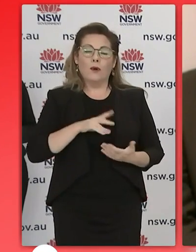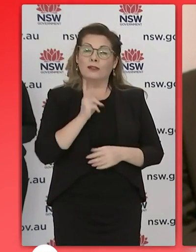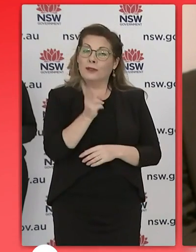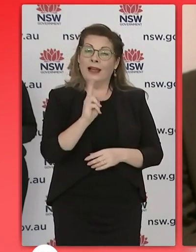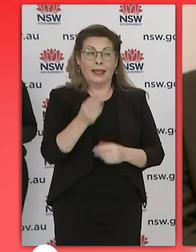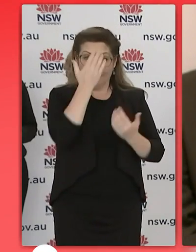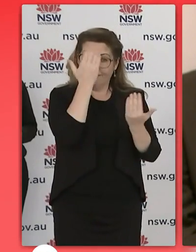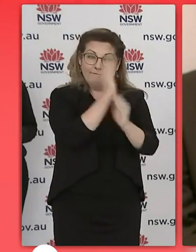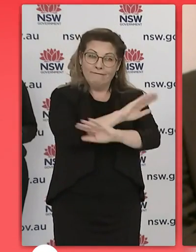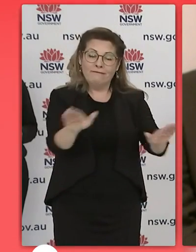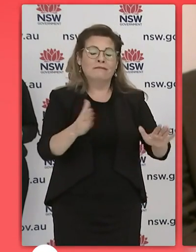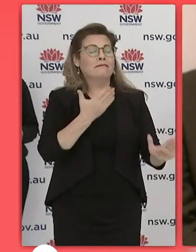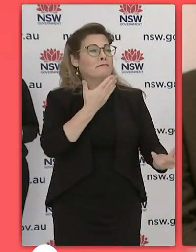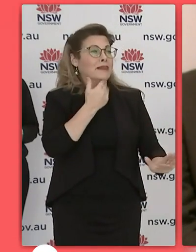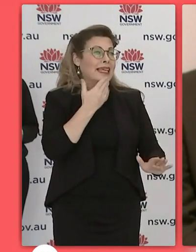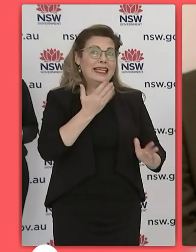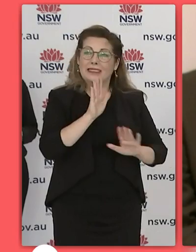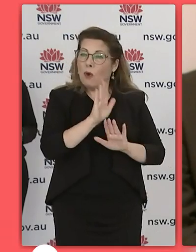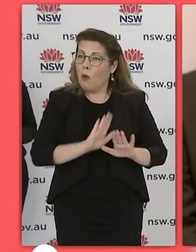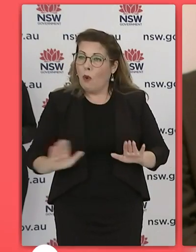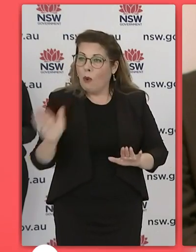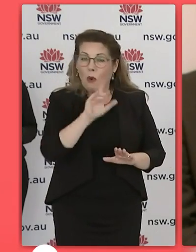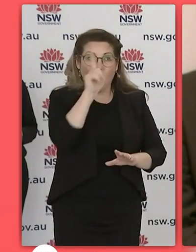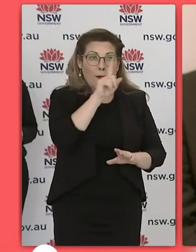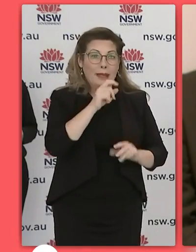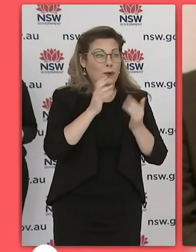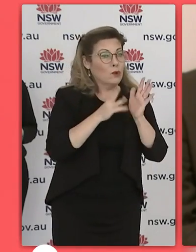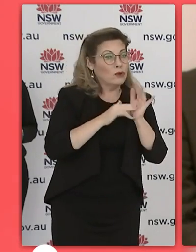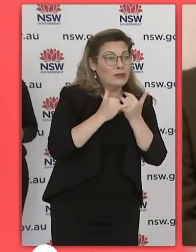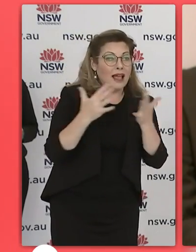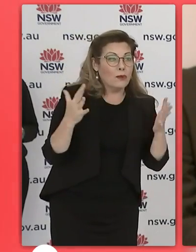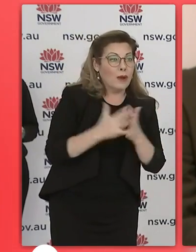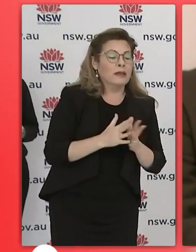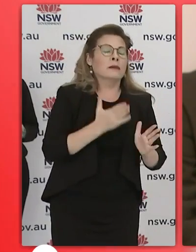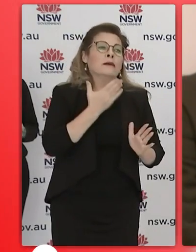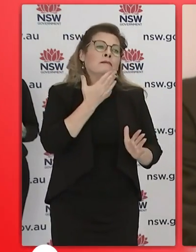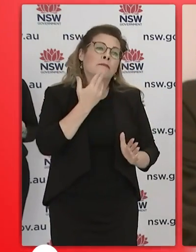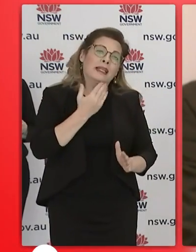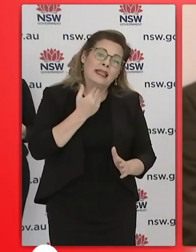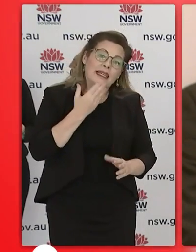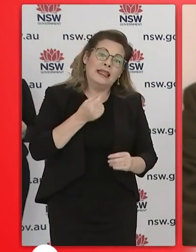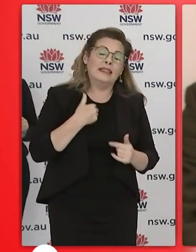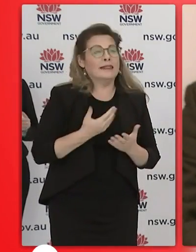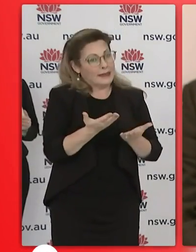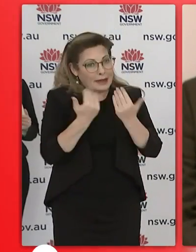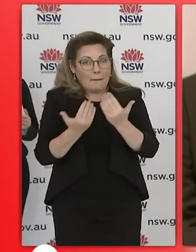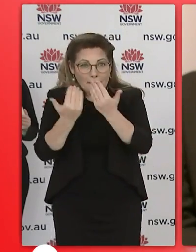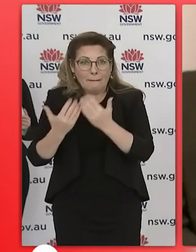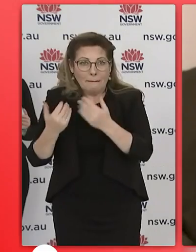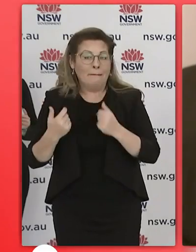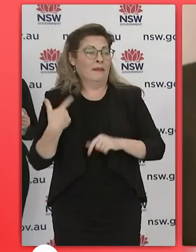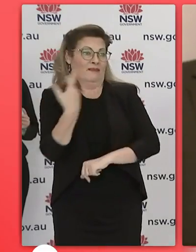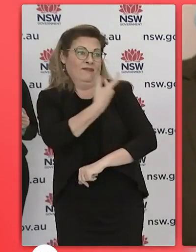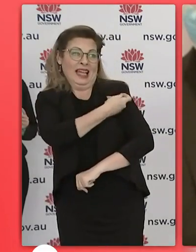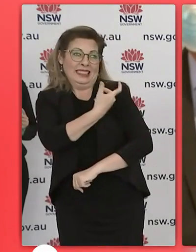forward and get vaccinated i can't stress that enough we are doing better than what we had previously in terms of the number of people getting vaccinated